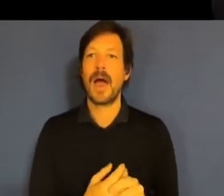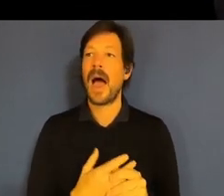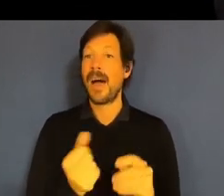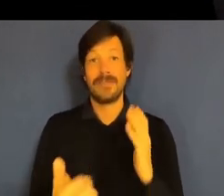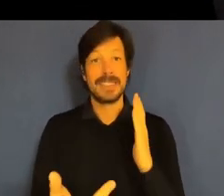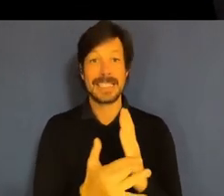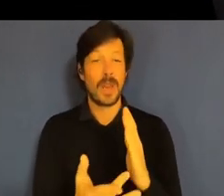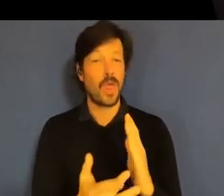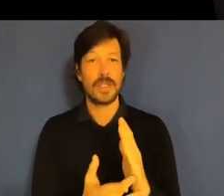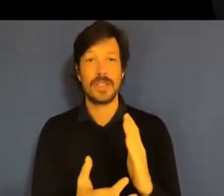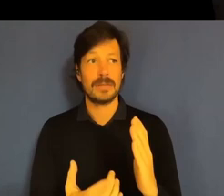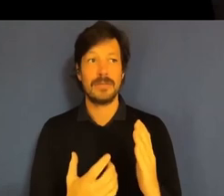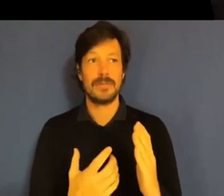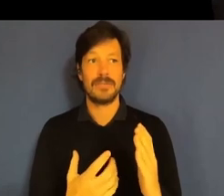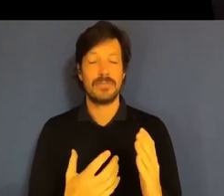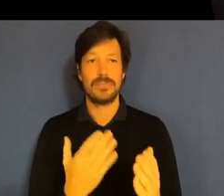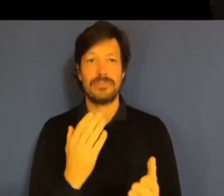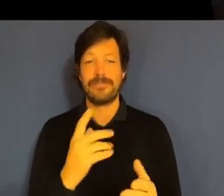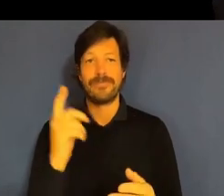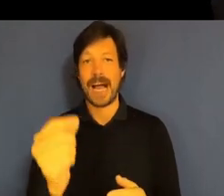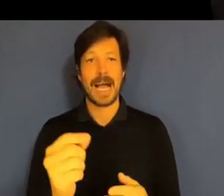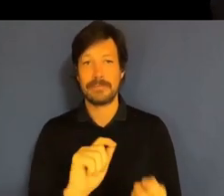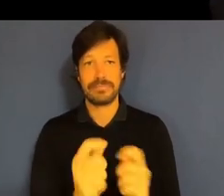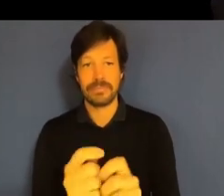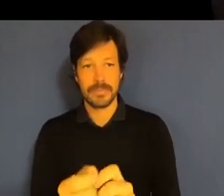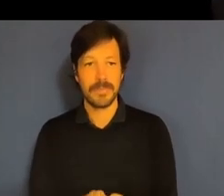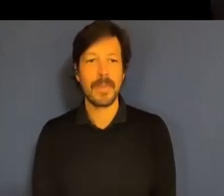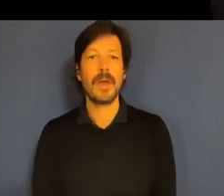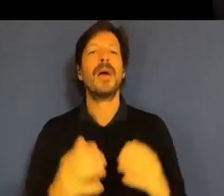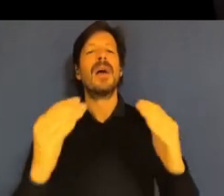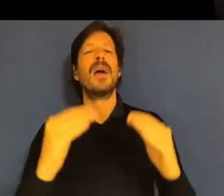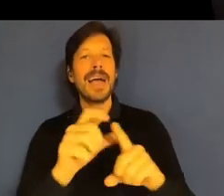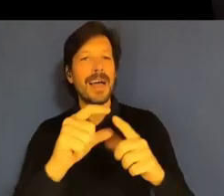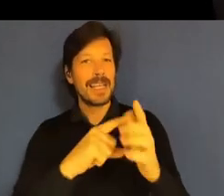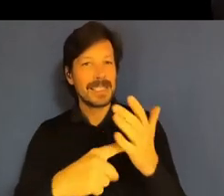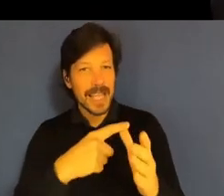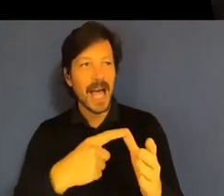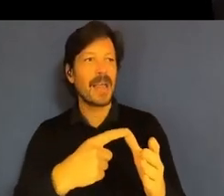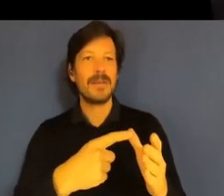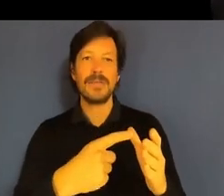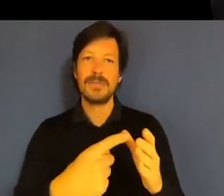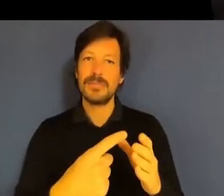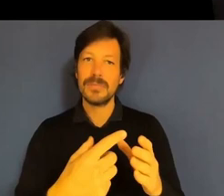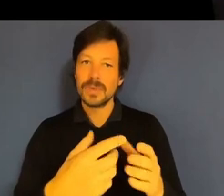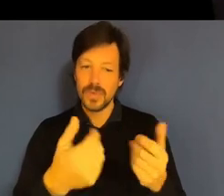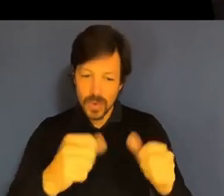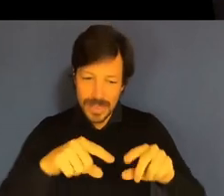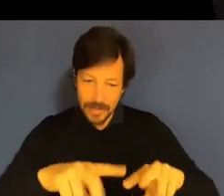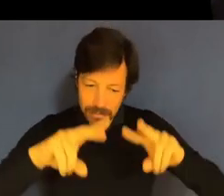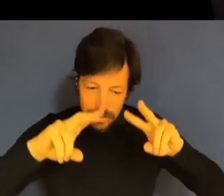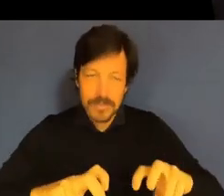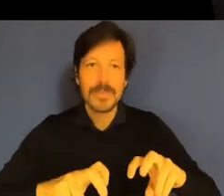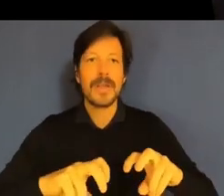citizen-facing. You talk about the use of data and integrating data, which we did with COVID and how we need to do that for the future and evaluation.